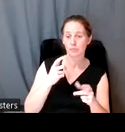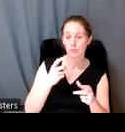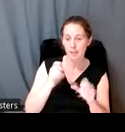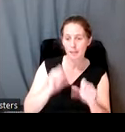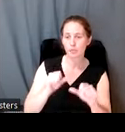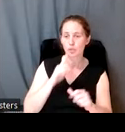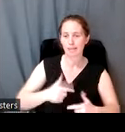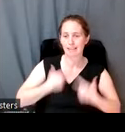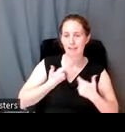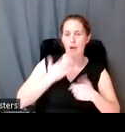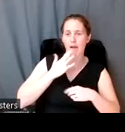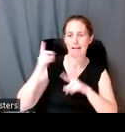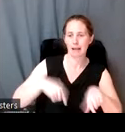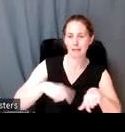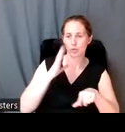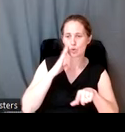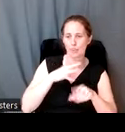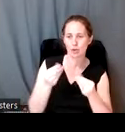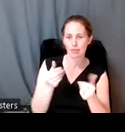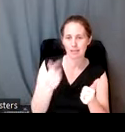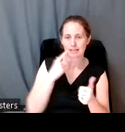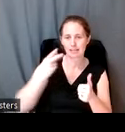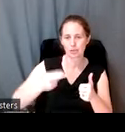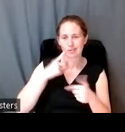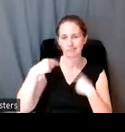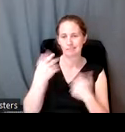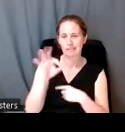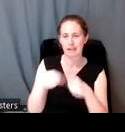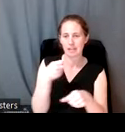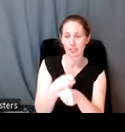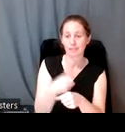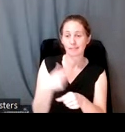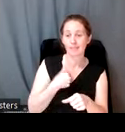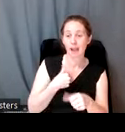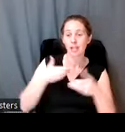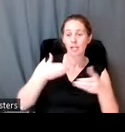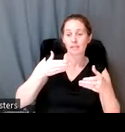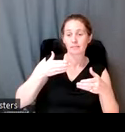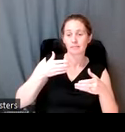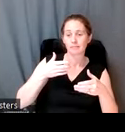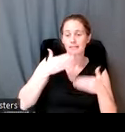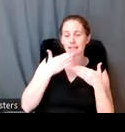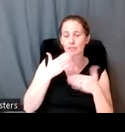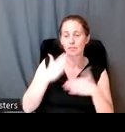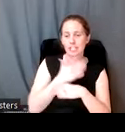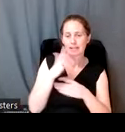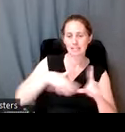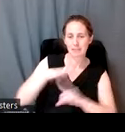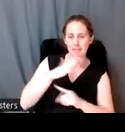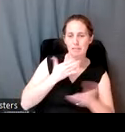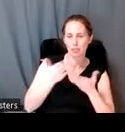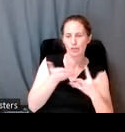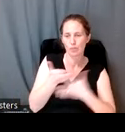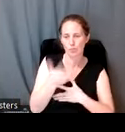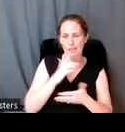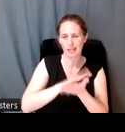a Chicanx scholar, I'm committed to creating space for Indigenous peoples through my service in and outside of the academy. And